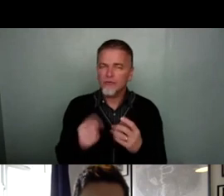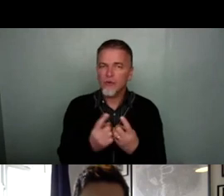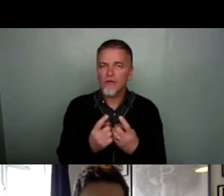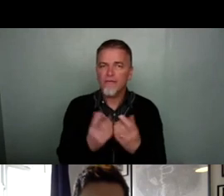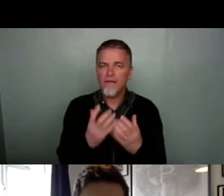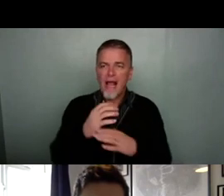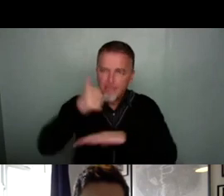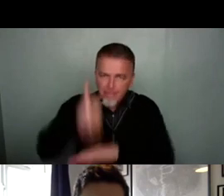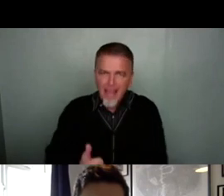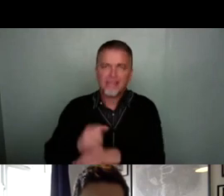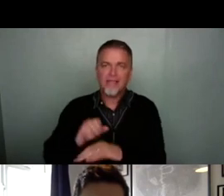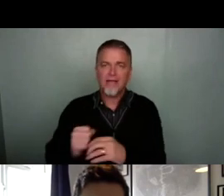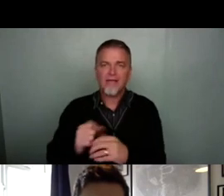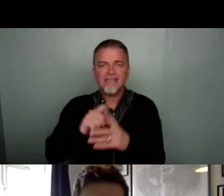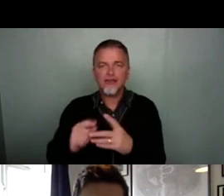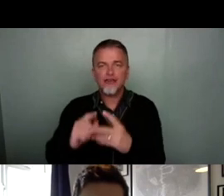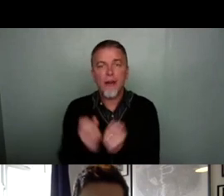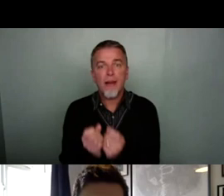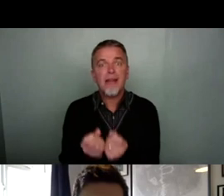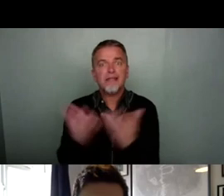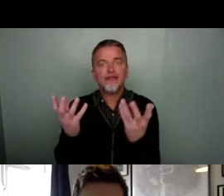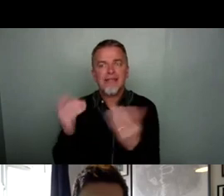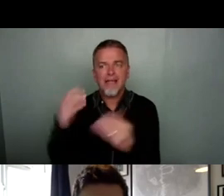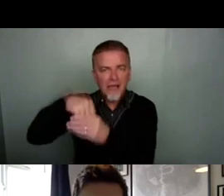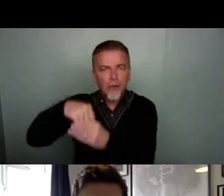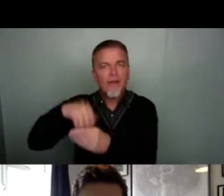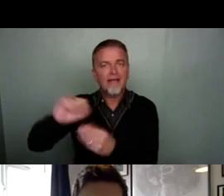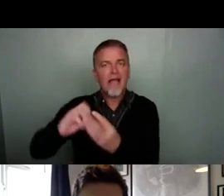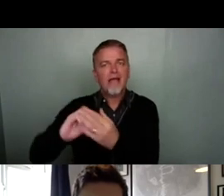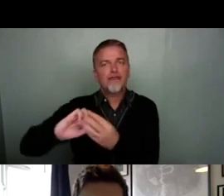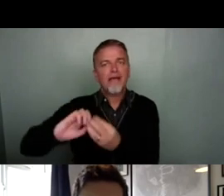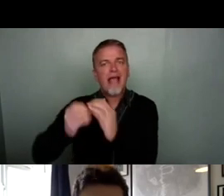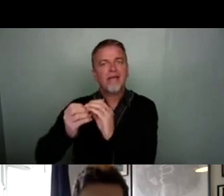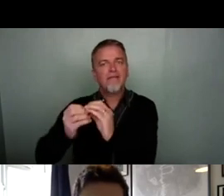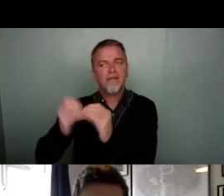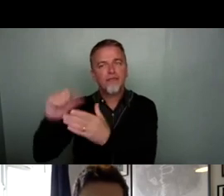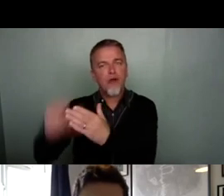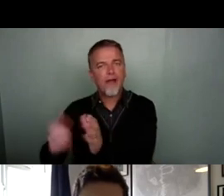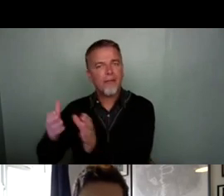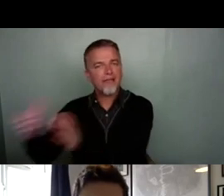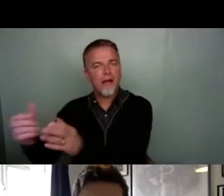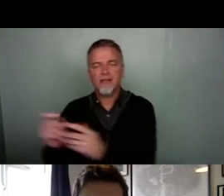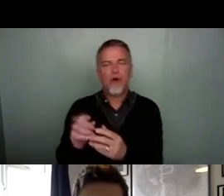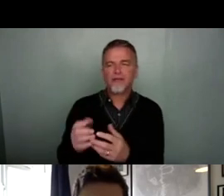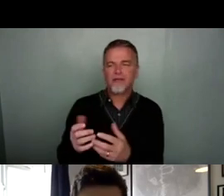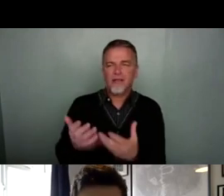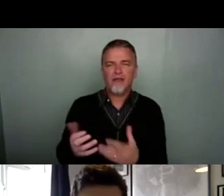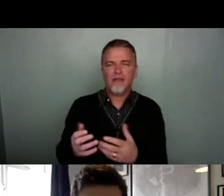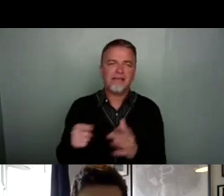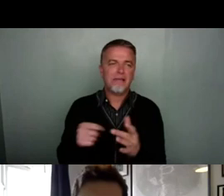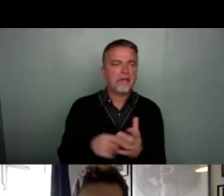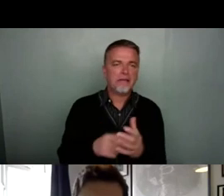embedding that kind of digital literacy within the creative programming part of an organization rather than where it currently tends to sit, which is in